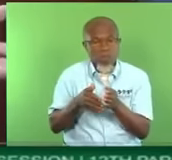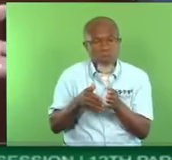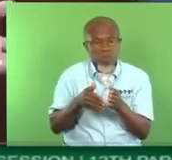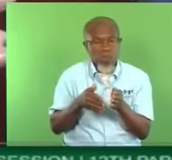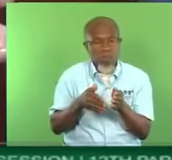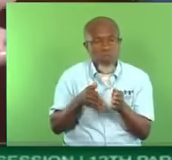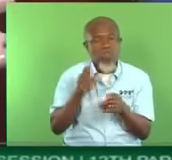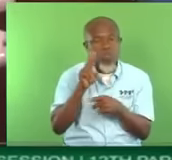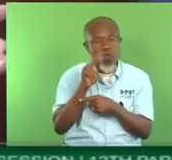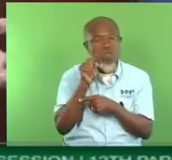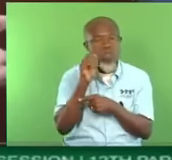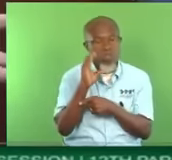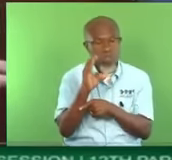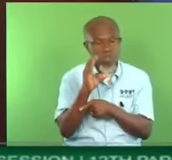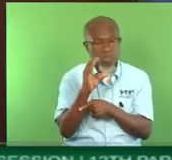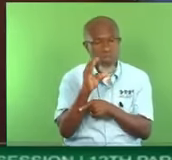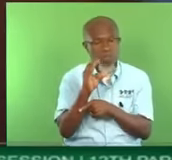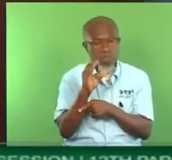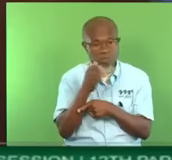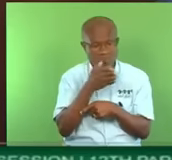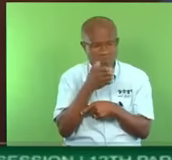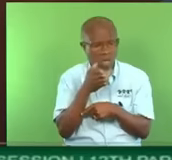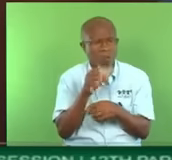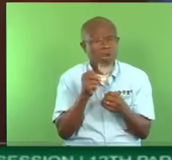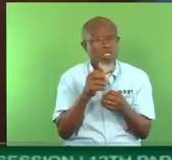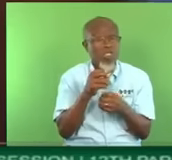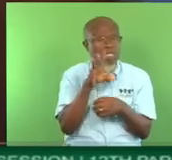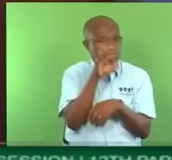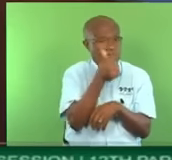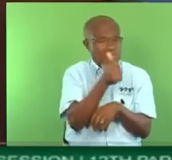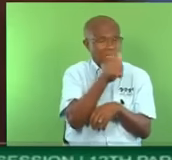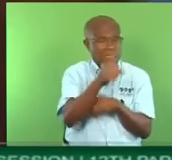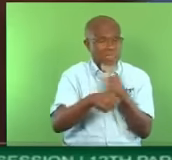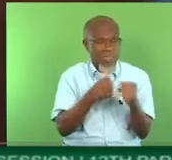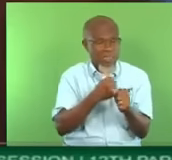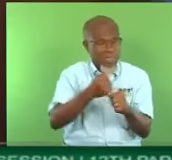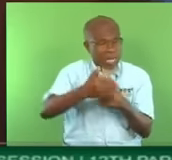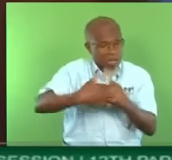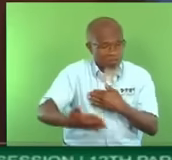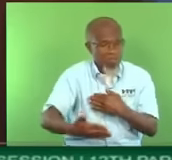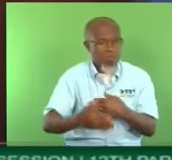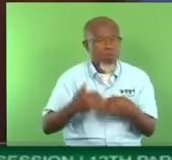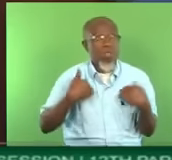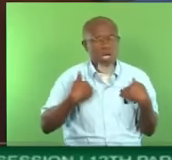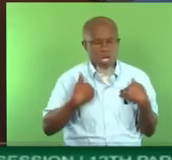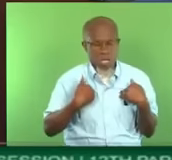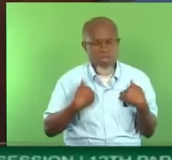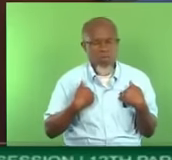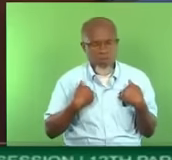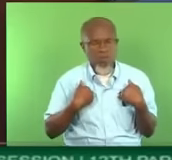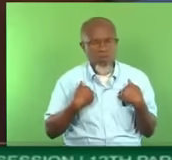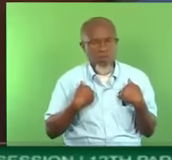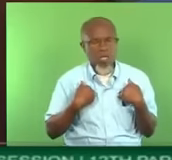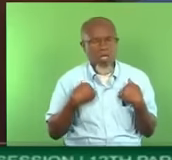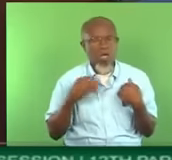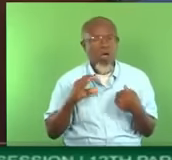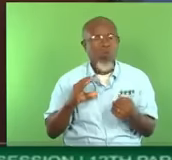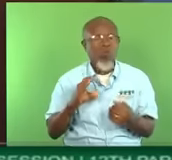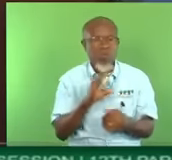that. Eight years, how much, not eight years, ten years later, we have a big announcement that a committee is being formed.